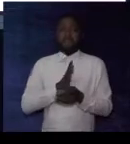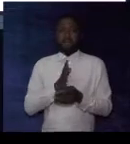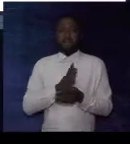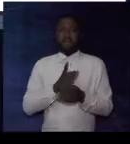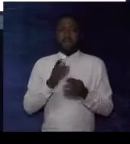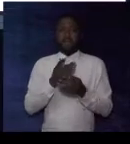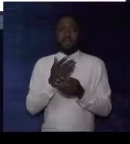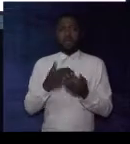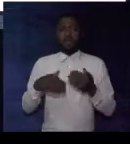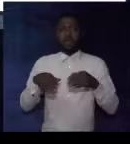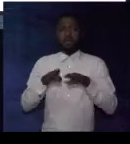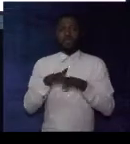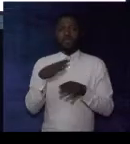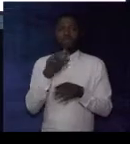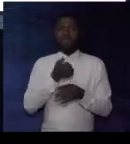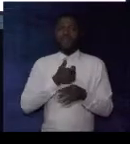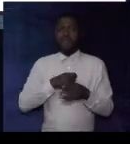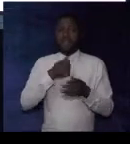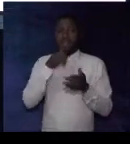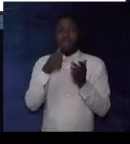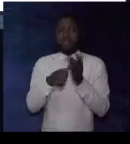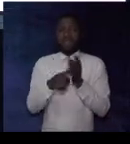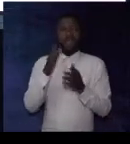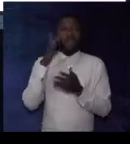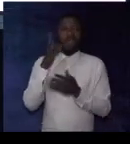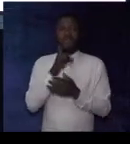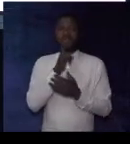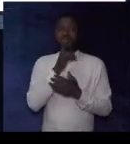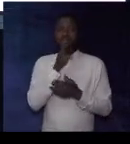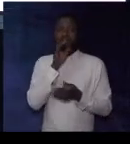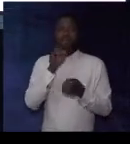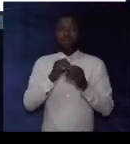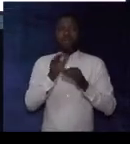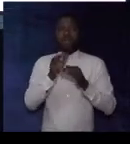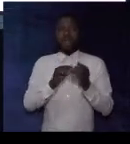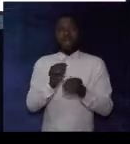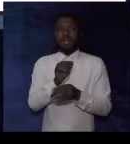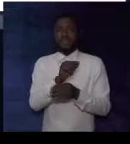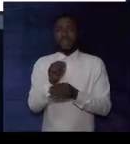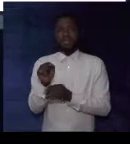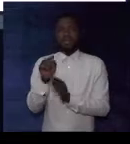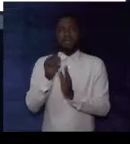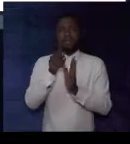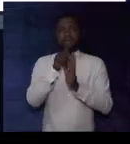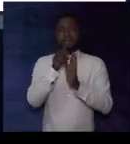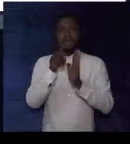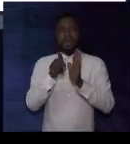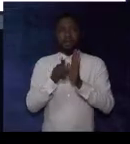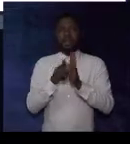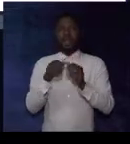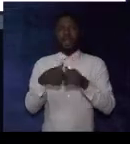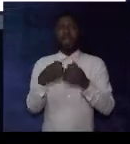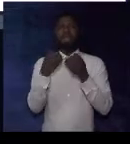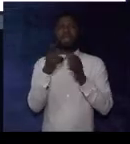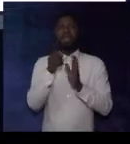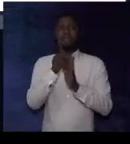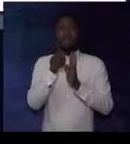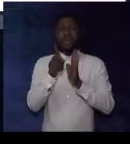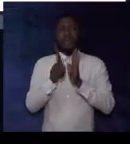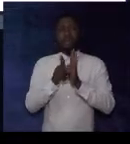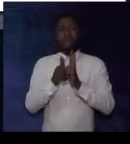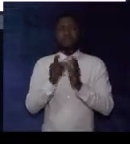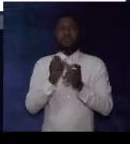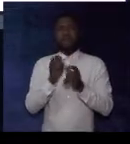Ideally, conclusion of any essay should not be more than dash paragraphs. How many